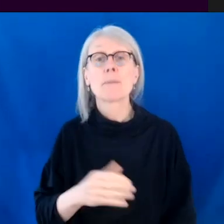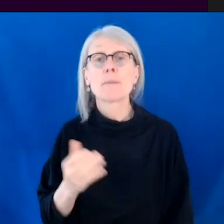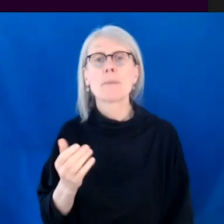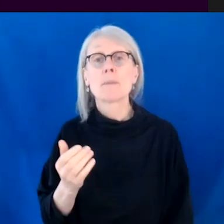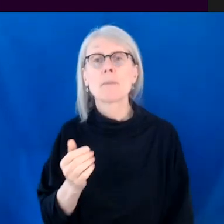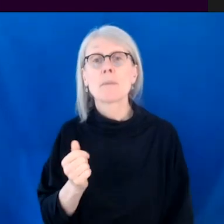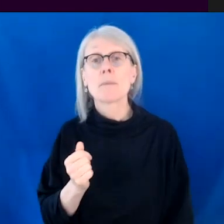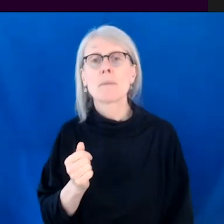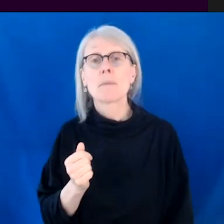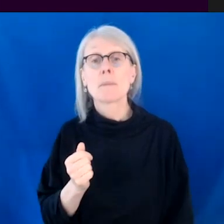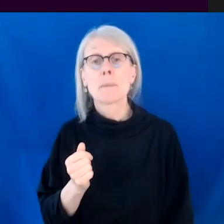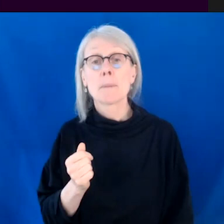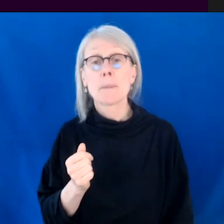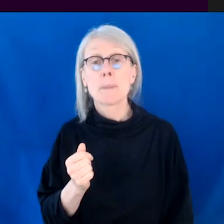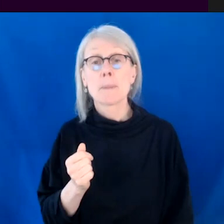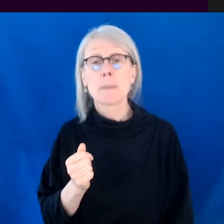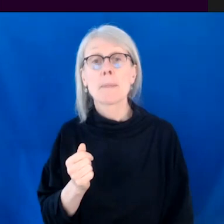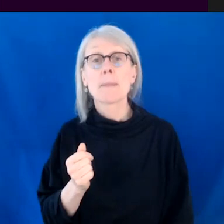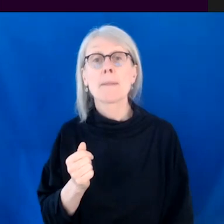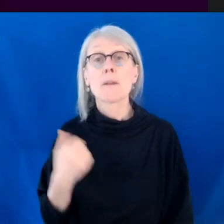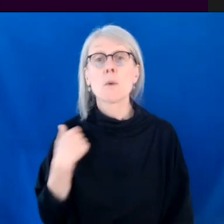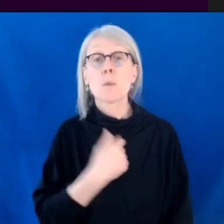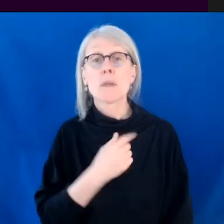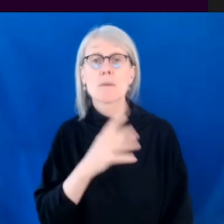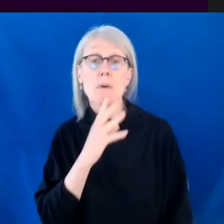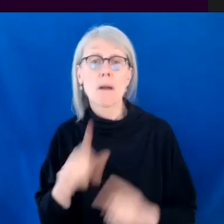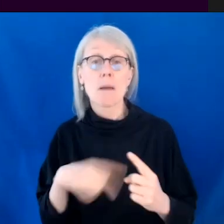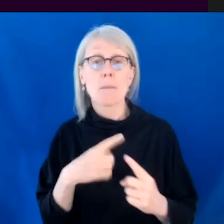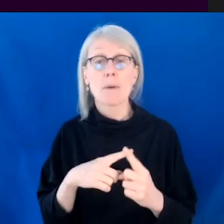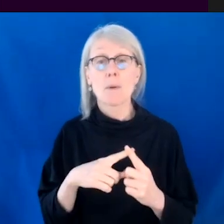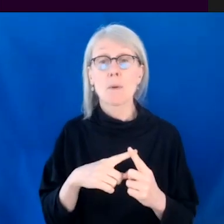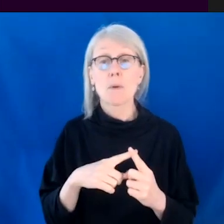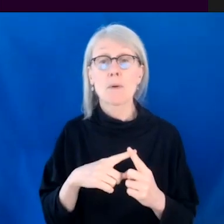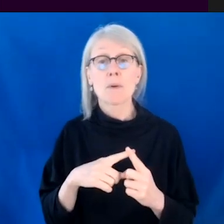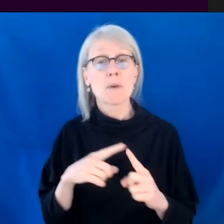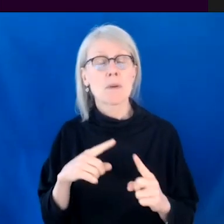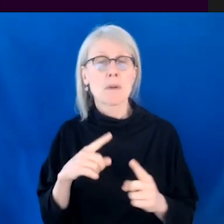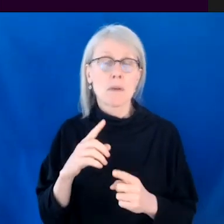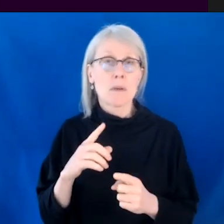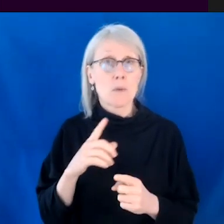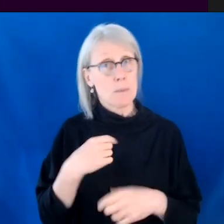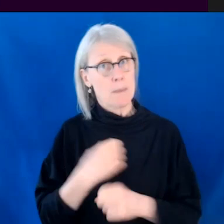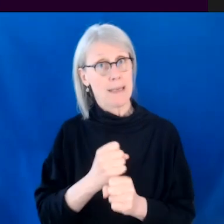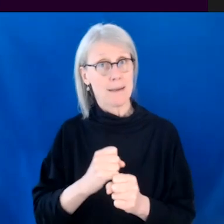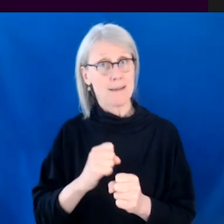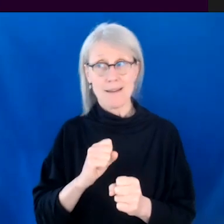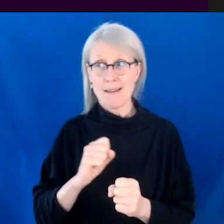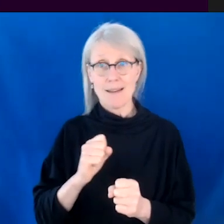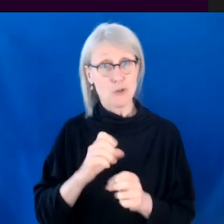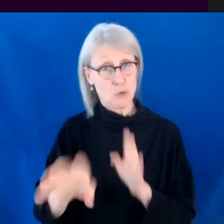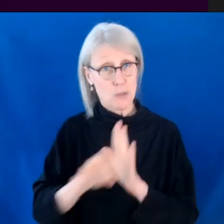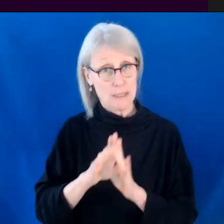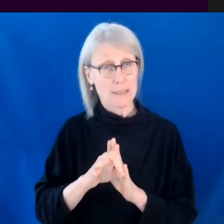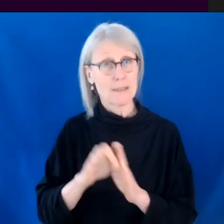to know, um, Marsha, we as creatives talk a lot about how challenging creative careers are, but I'd love to know about your joys. What do you love most